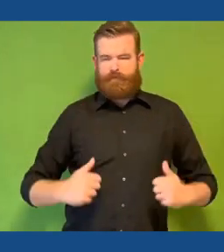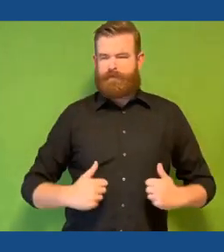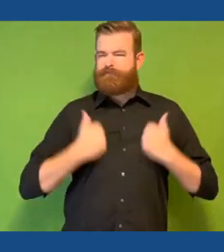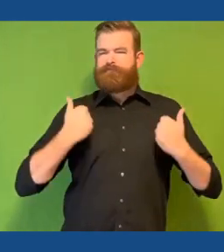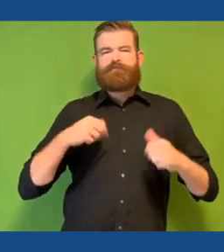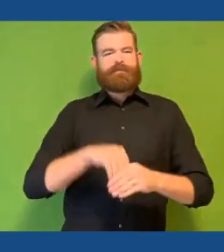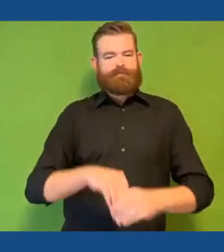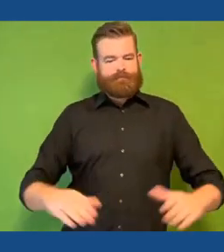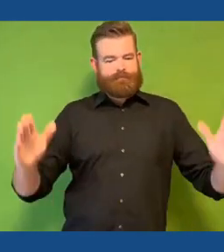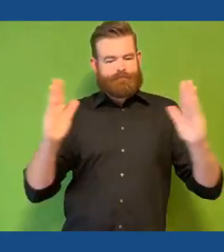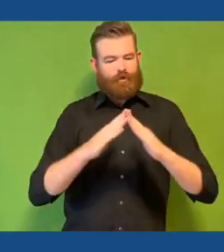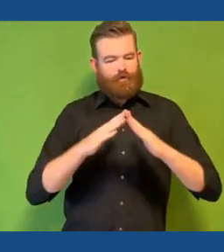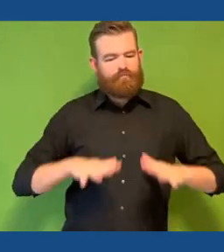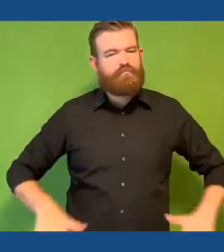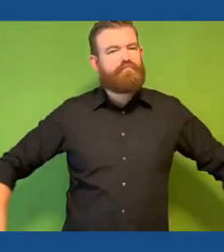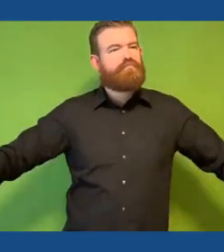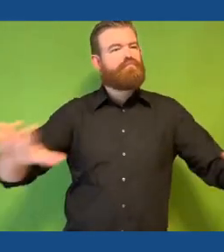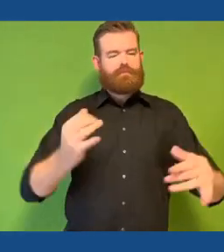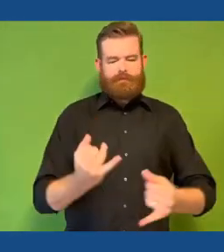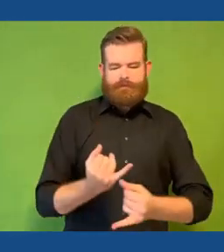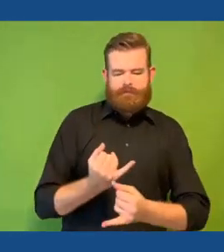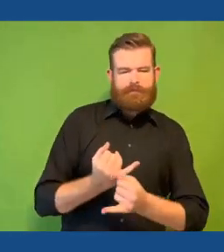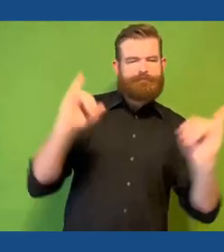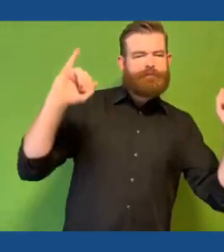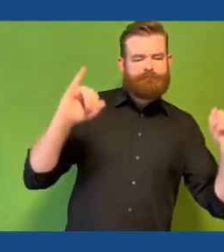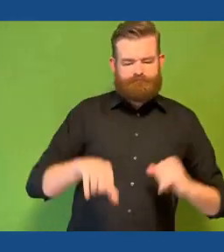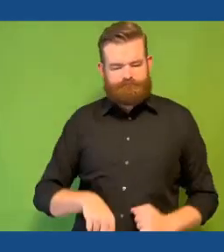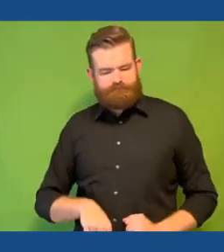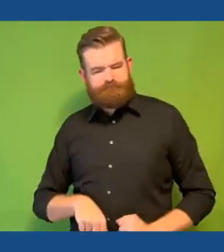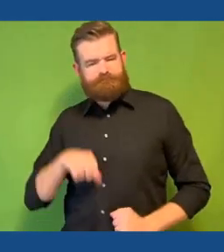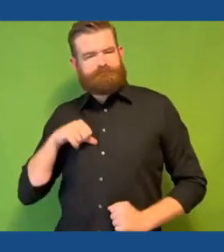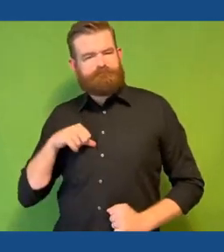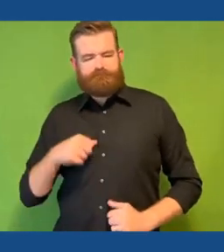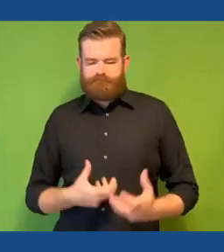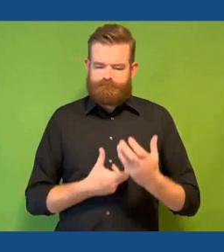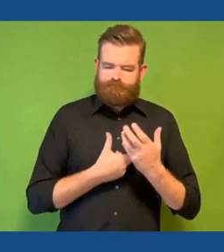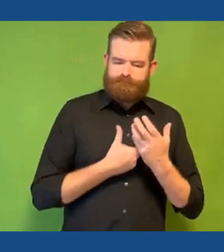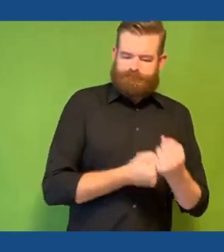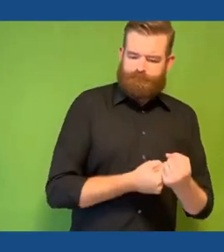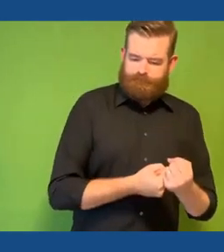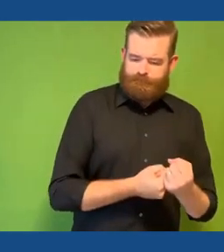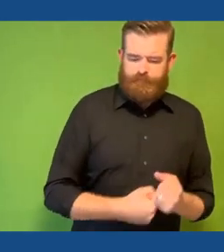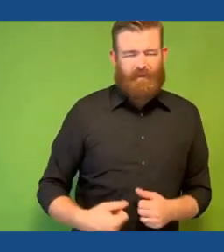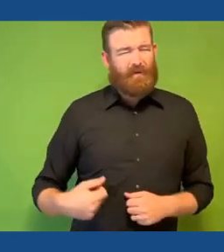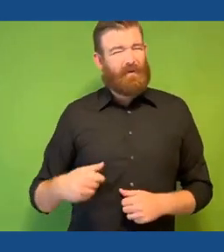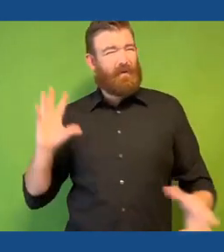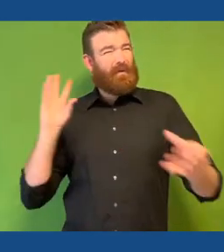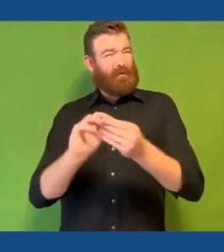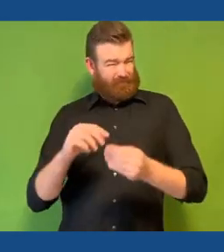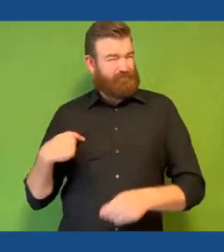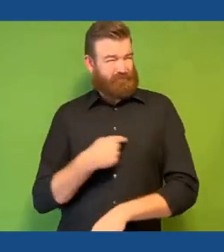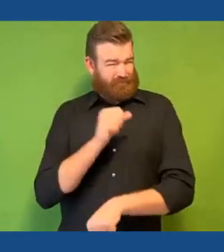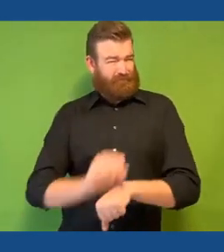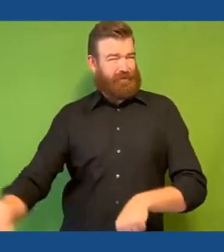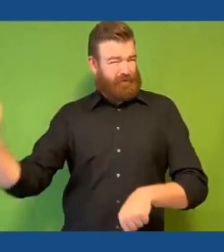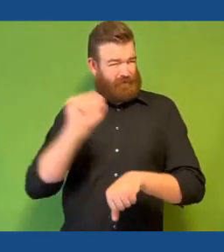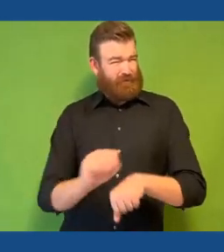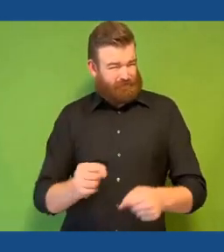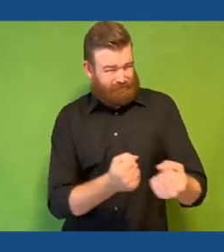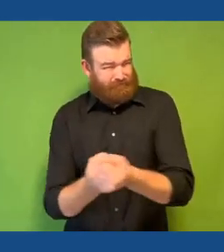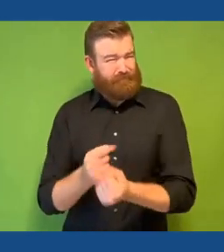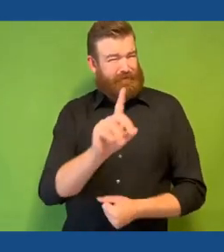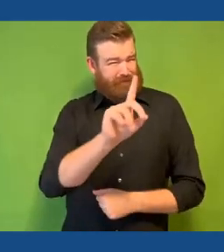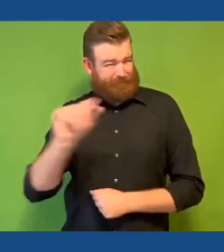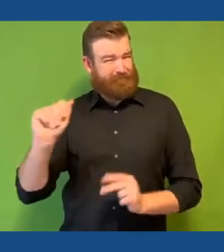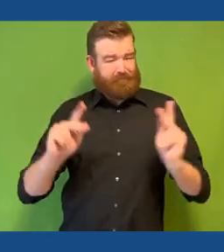communities throughout our state with independence, dignity, and autonomy. We are incredibly proud of the work we have done